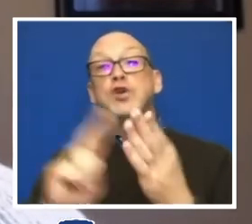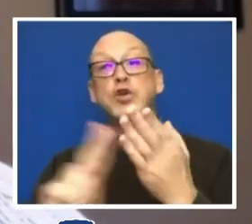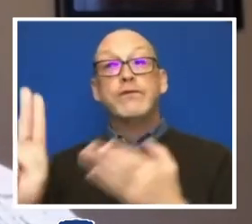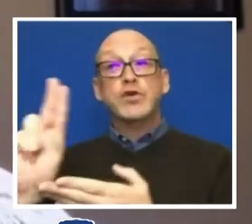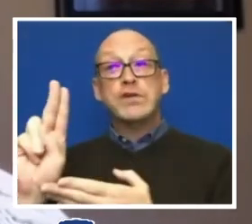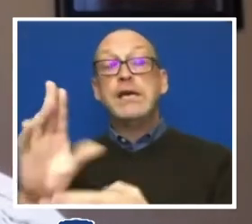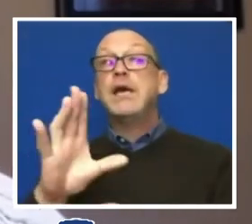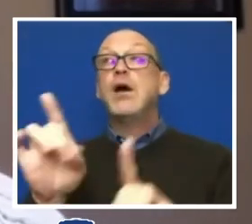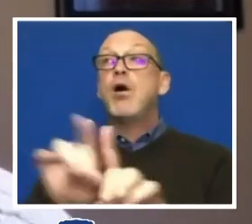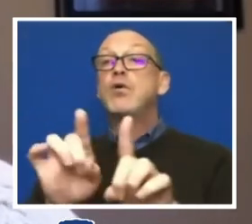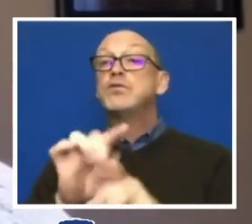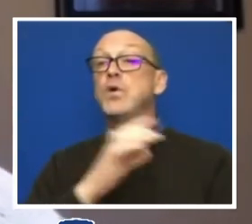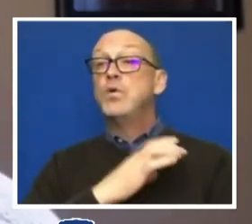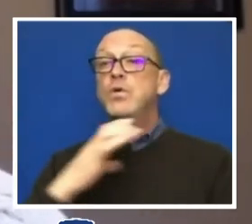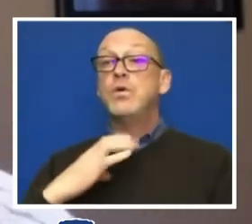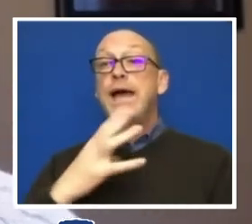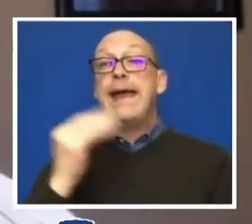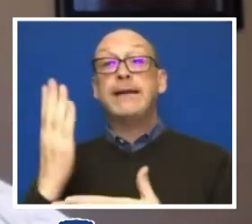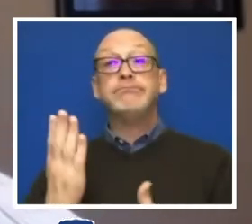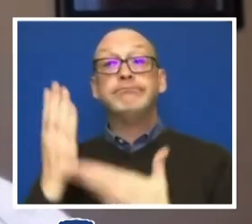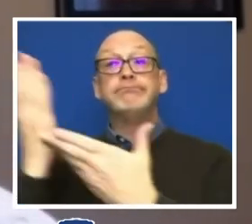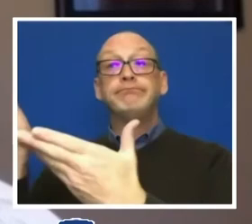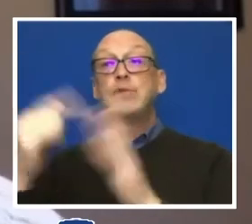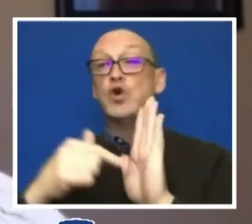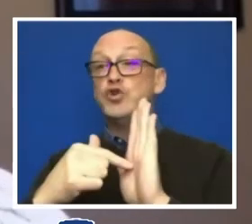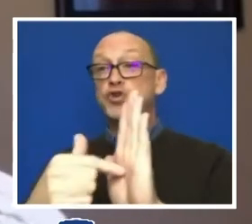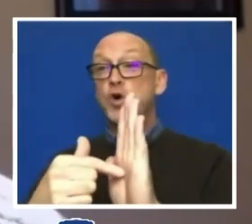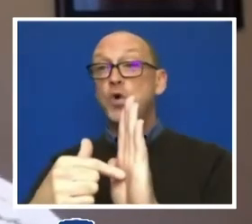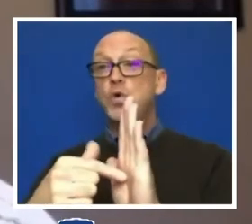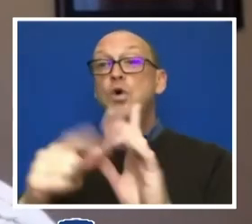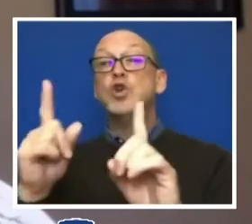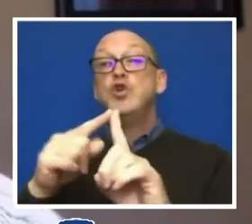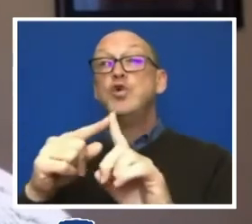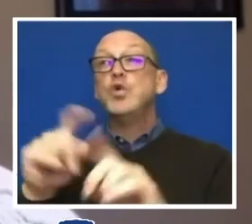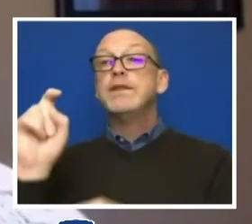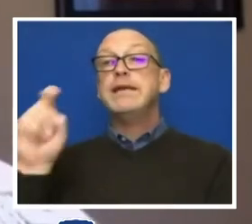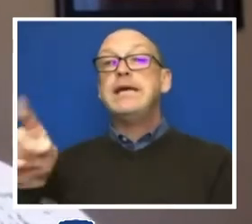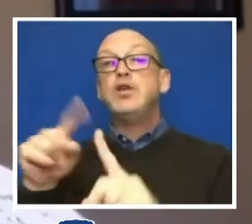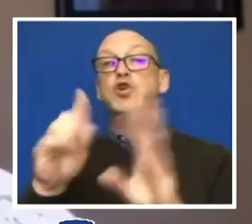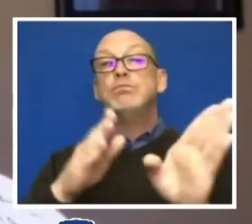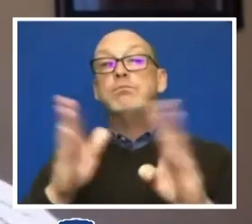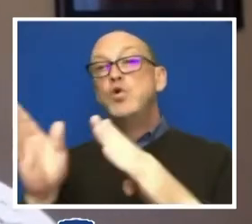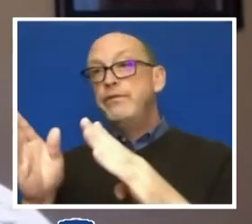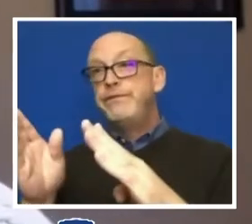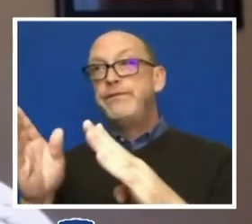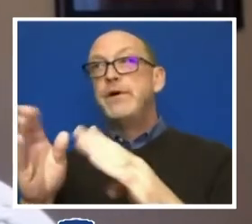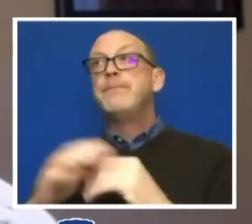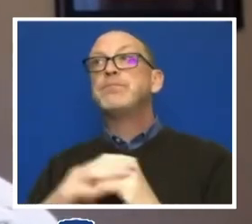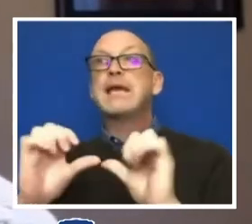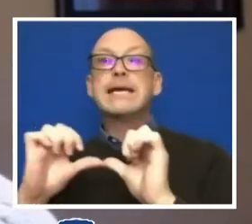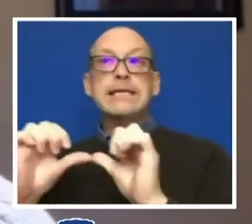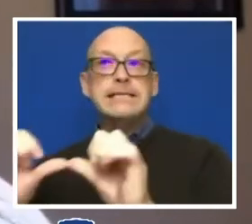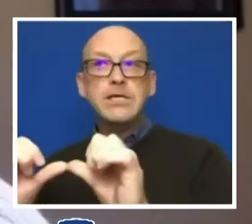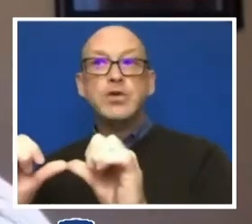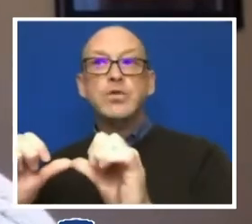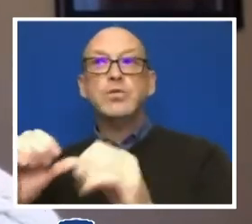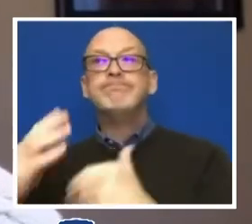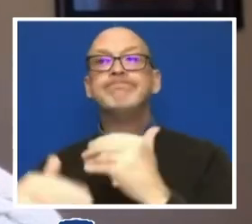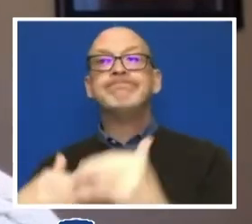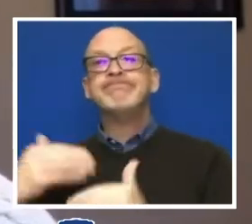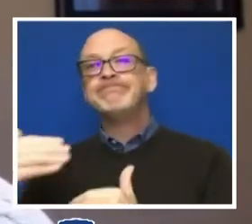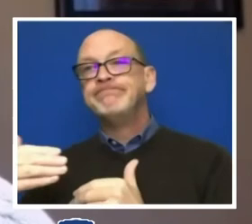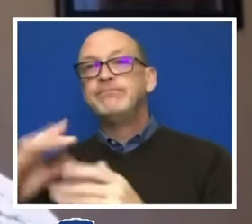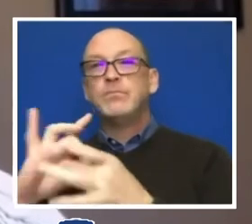commission and this recommendation signal toward the need to to move, you know, continue a pace on that. But